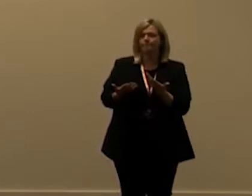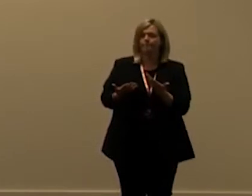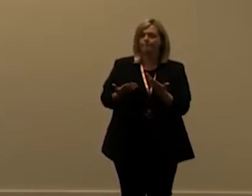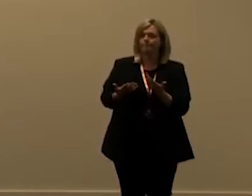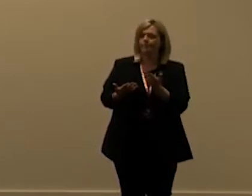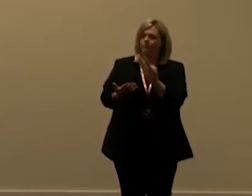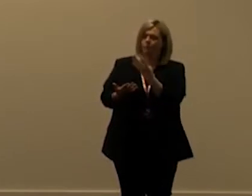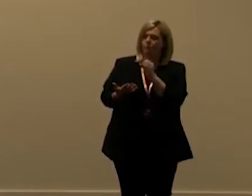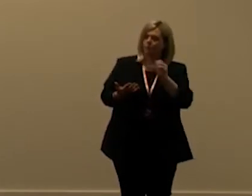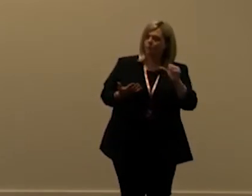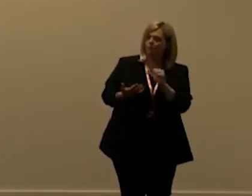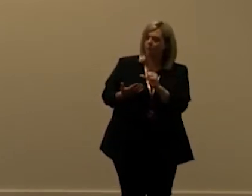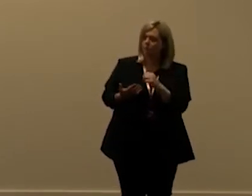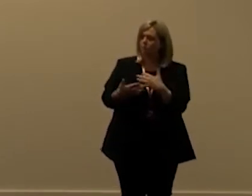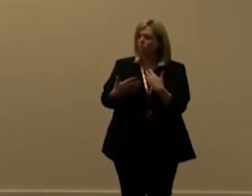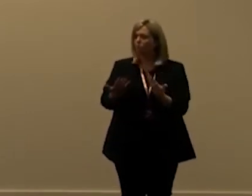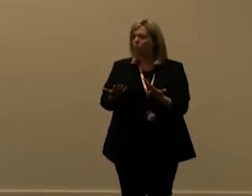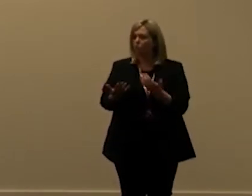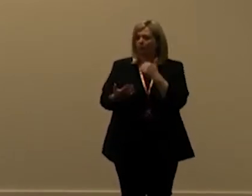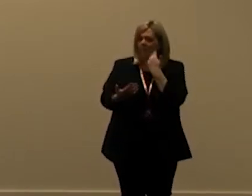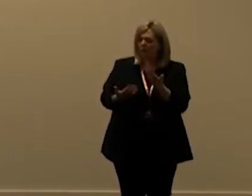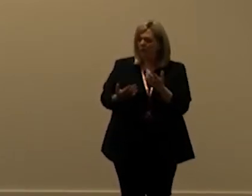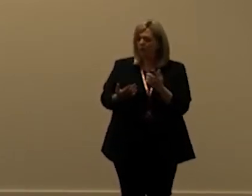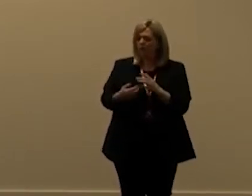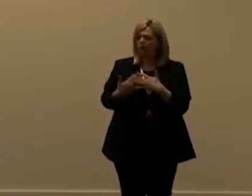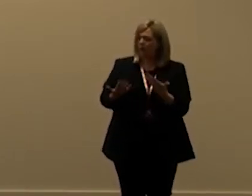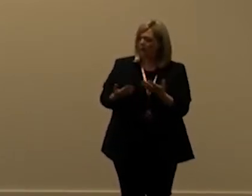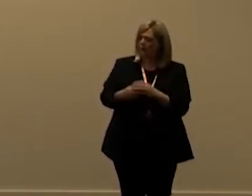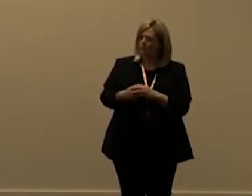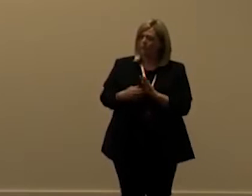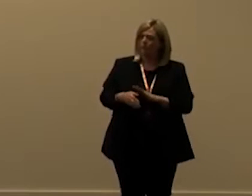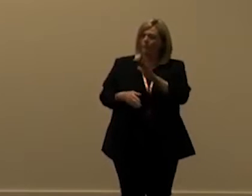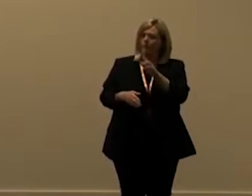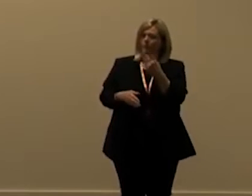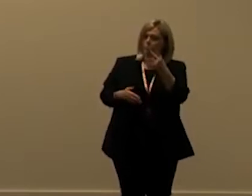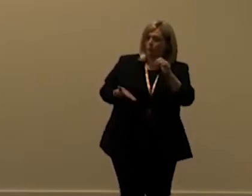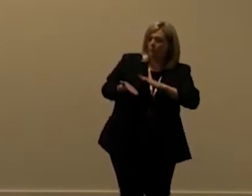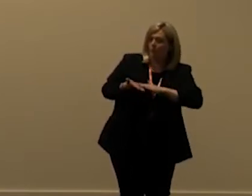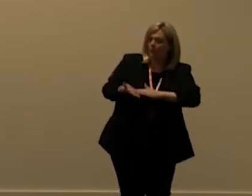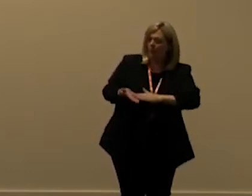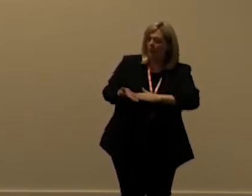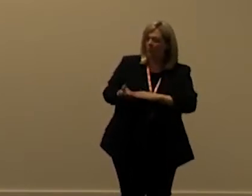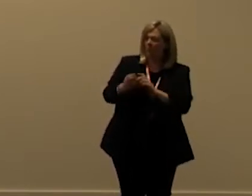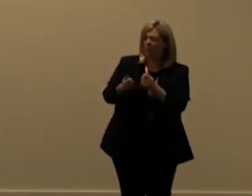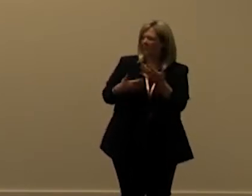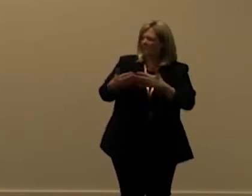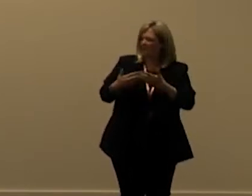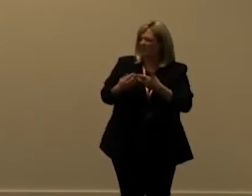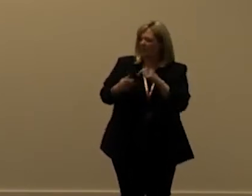400 000 api calls per per day and then you have a peak of two million that doesn't really matter